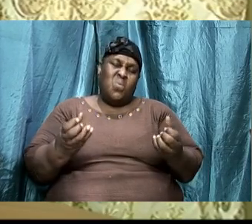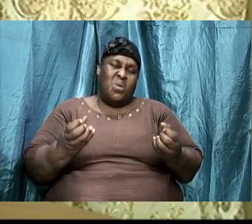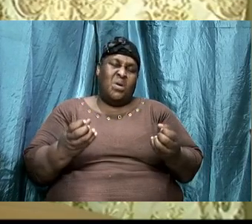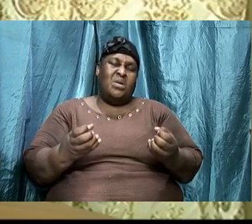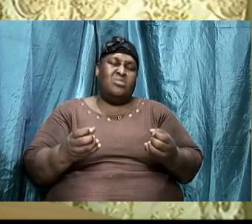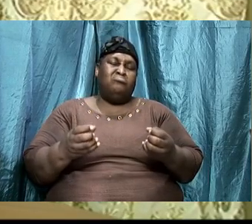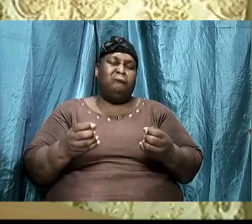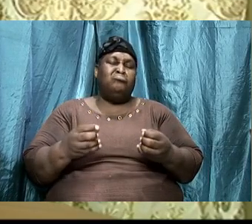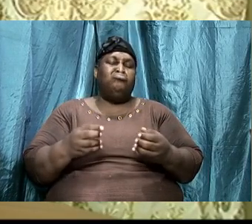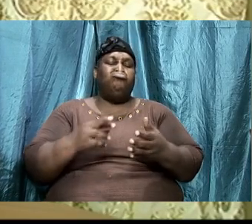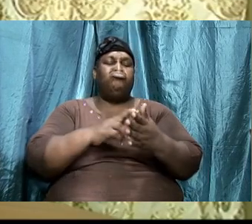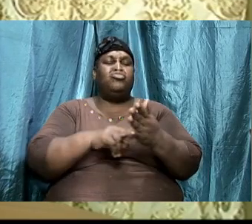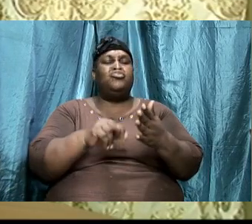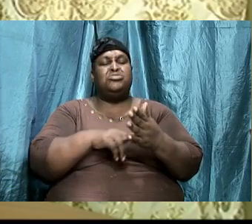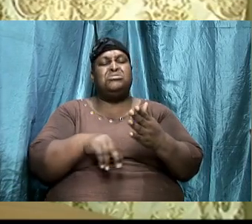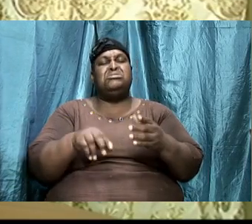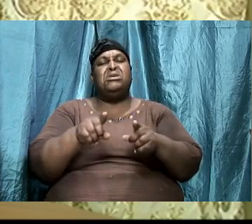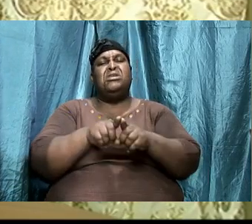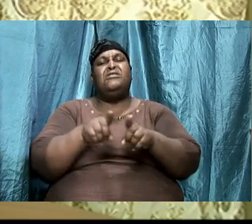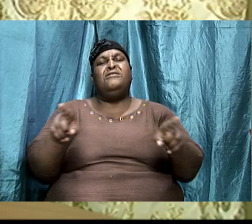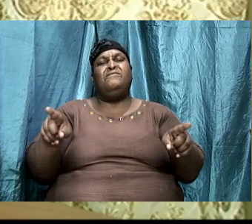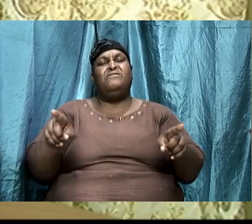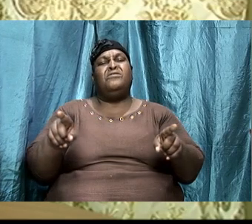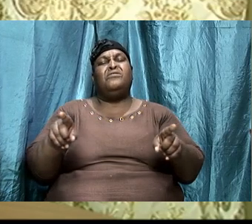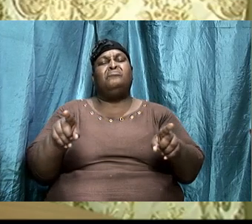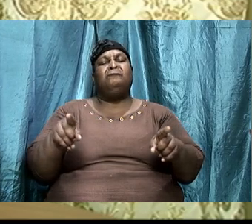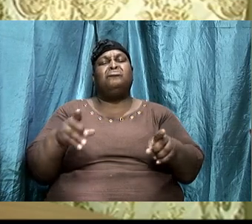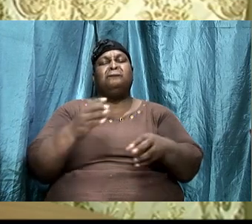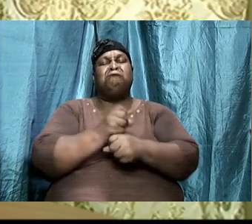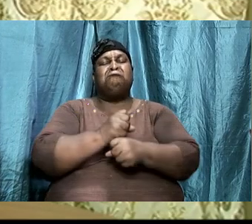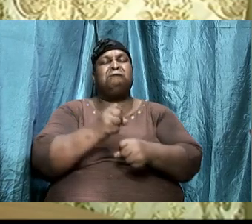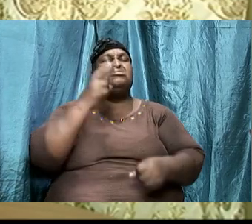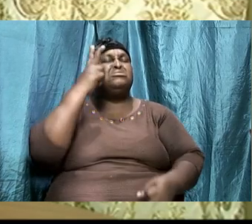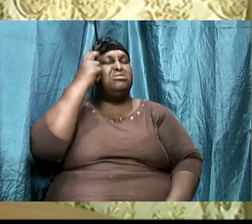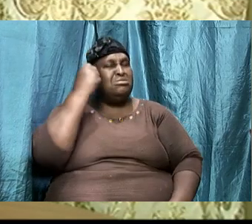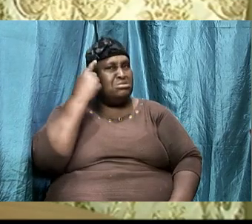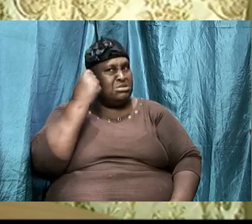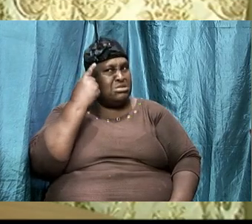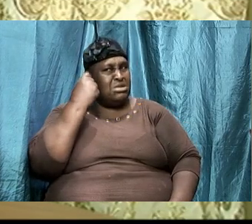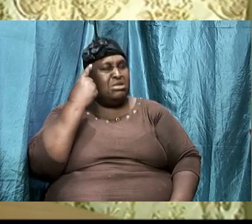understanding of. So the King James Version